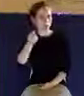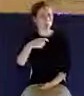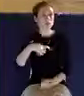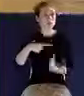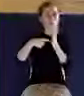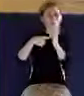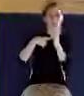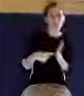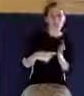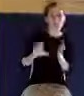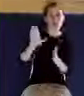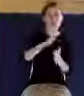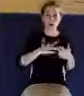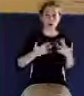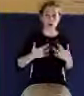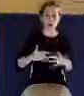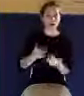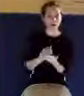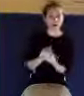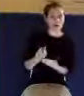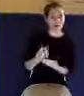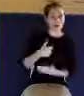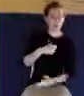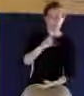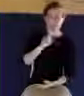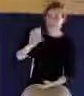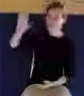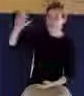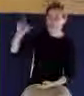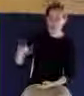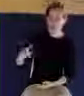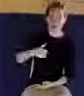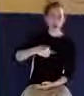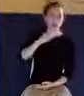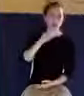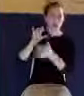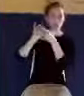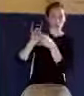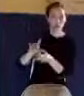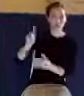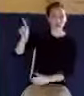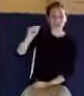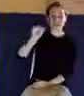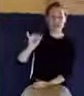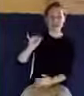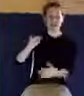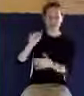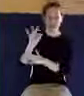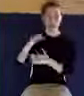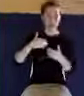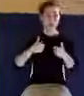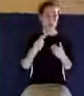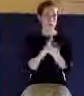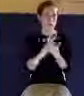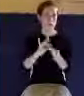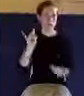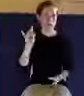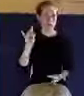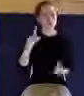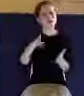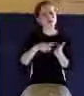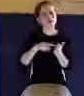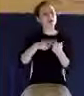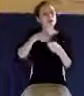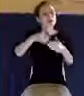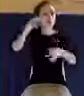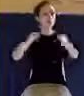child of God, that you belong to him. You know, in a court of law, sometimes a case will hinge on the testimony of one person who